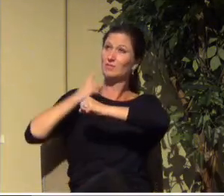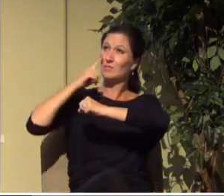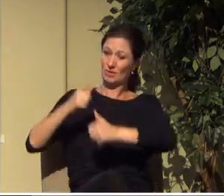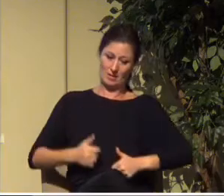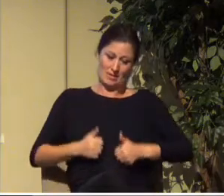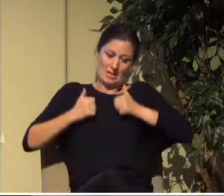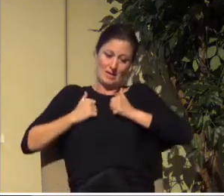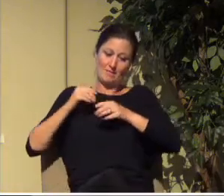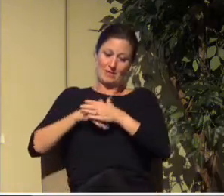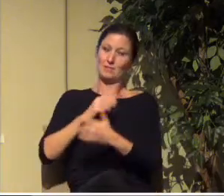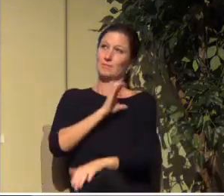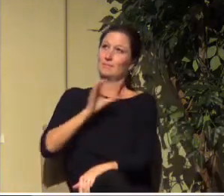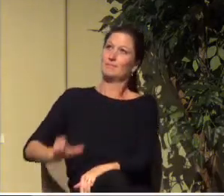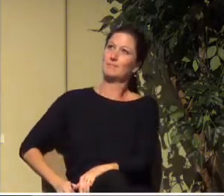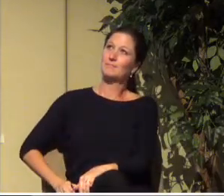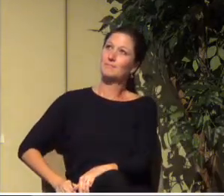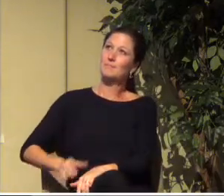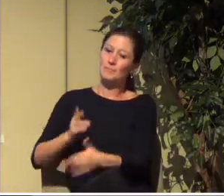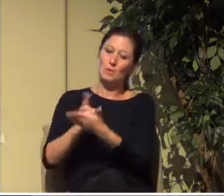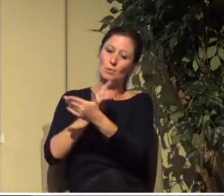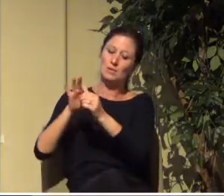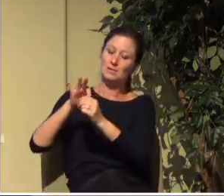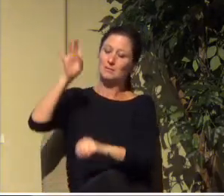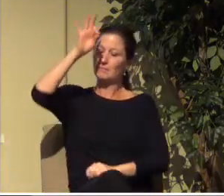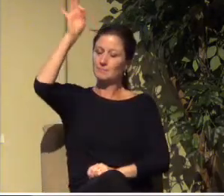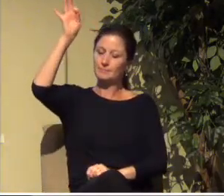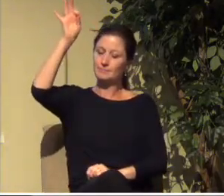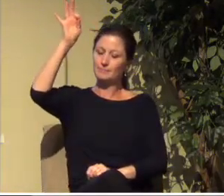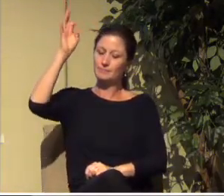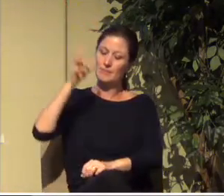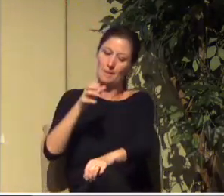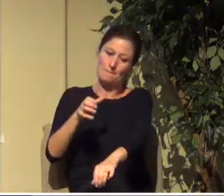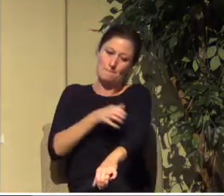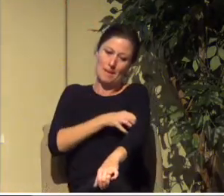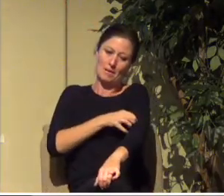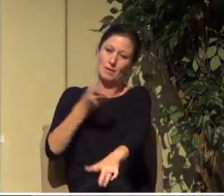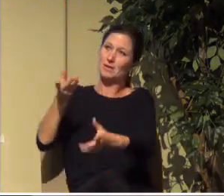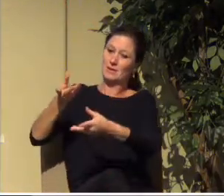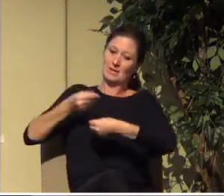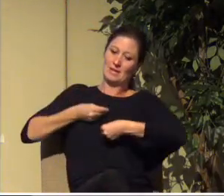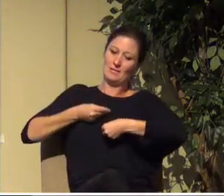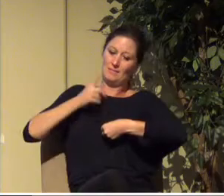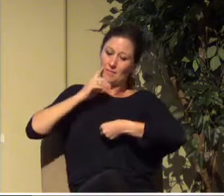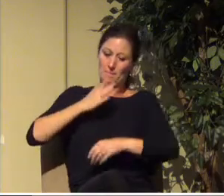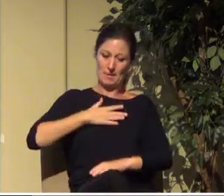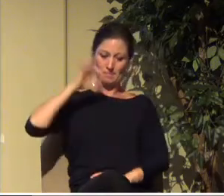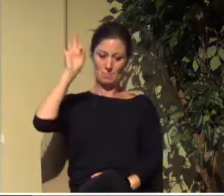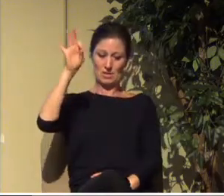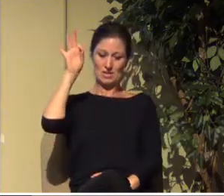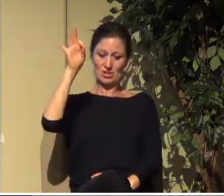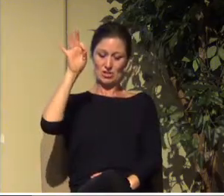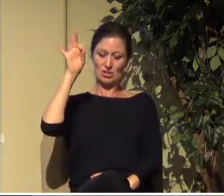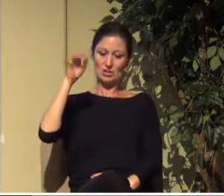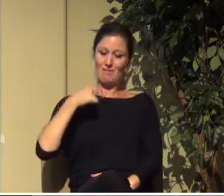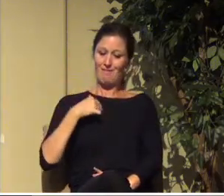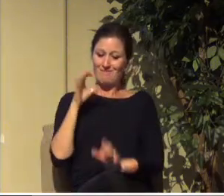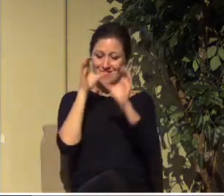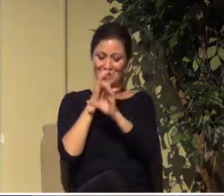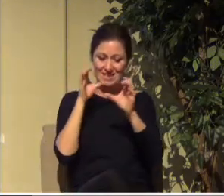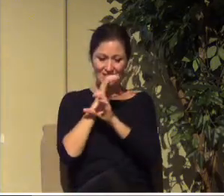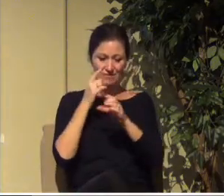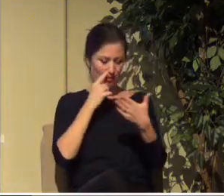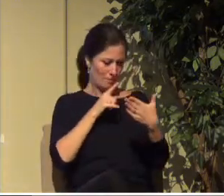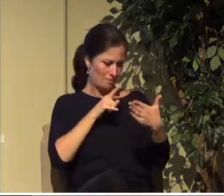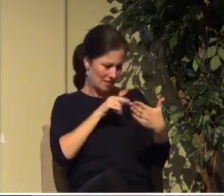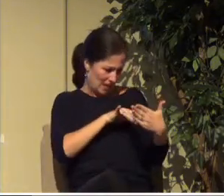And, Holy Spirit, would you please empower me as I preach and as I seek to convey things that I've studied,